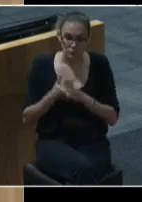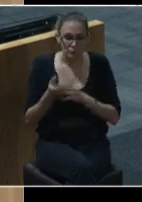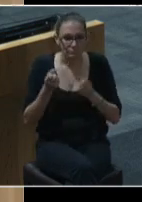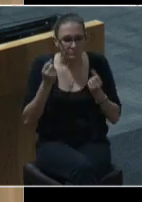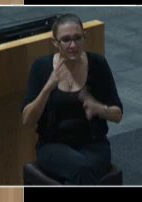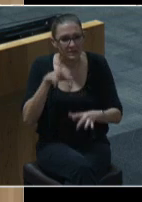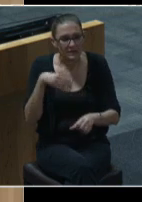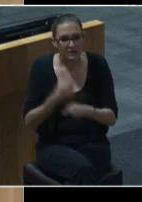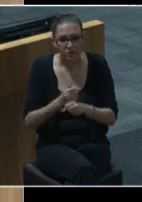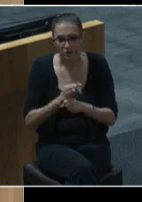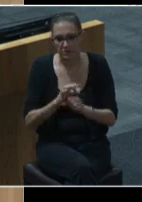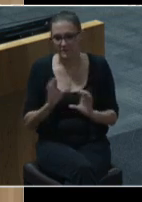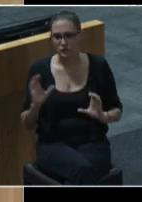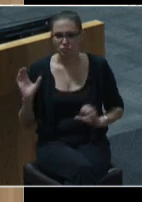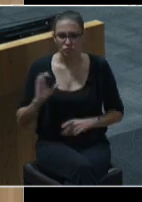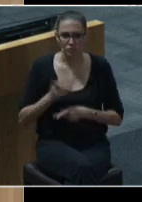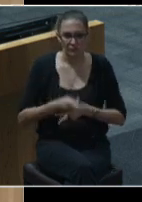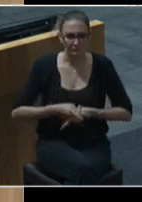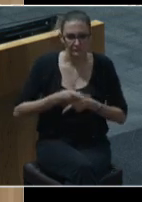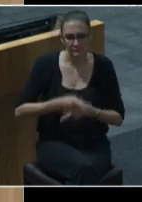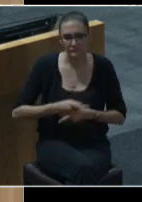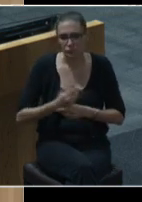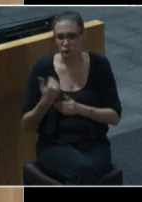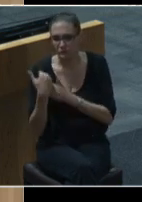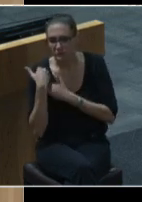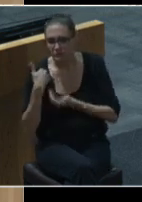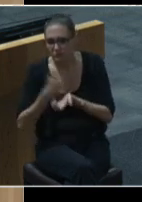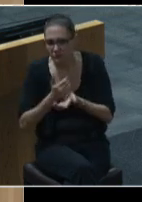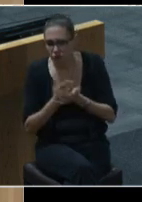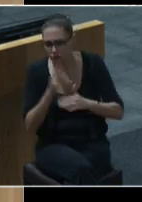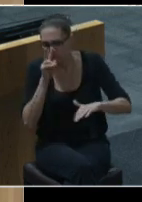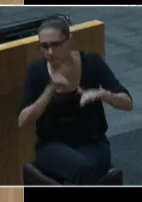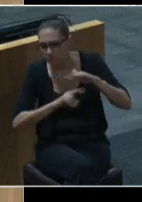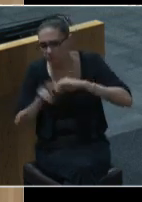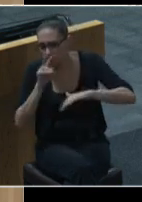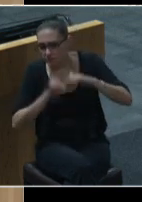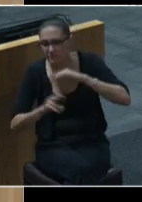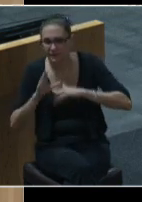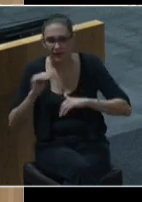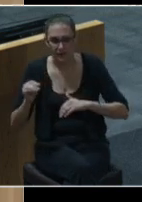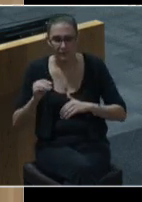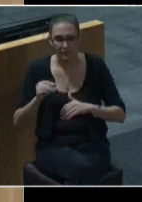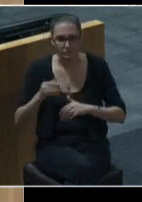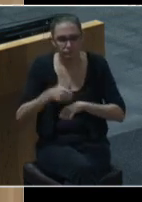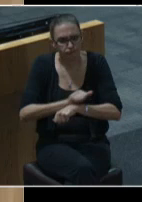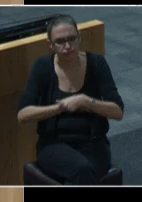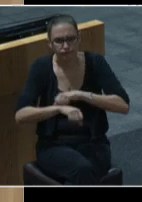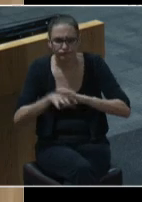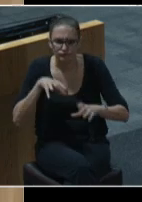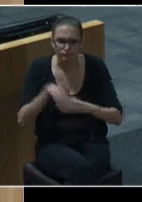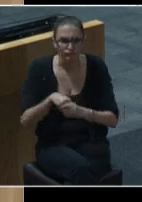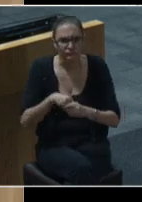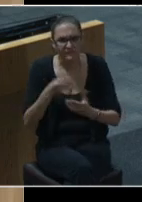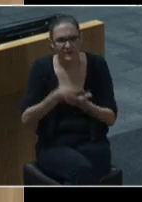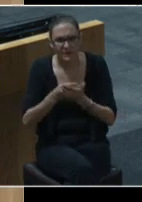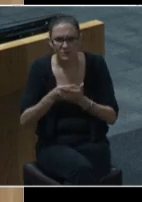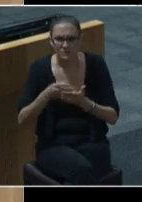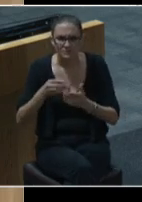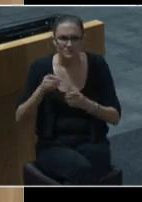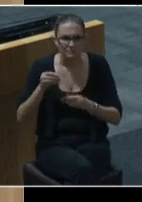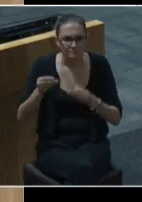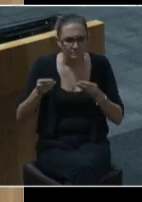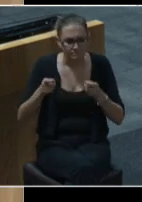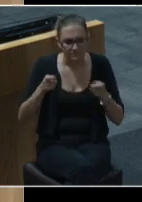revenue projection, responsible budgeting, and proactive financial management, has prevented the layoffs and